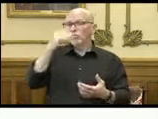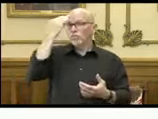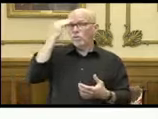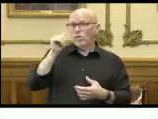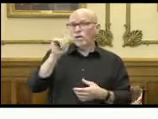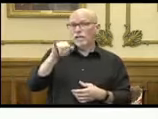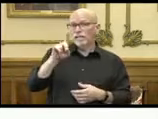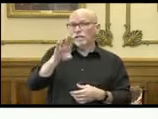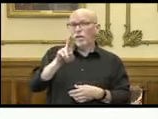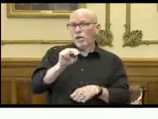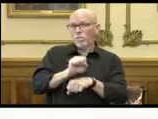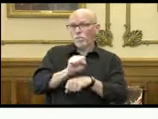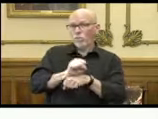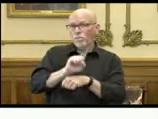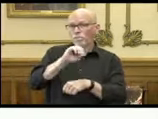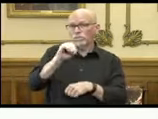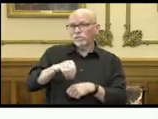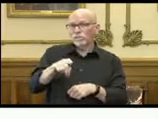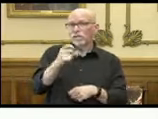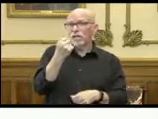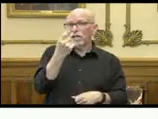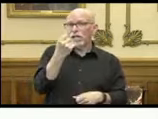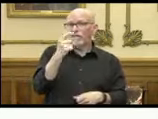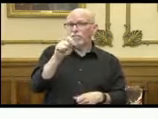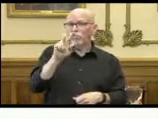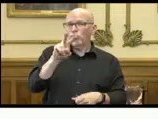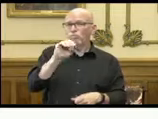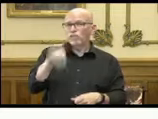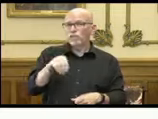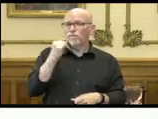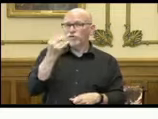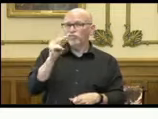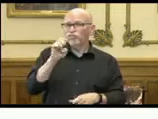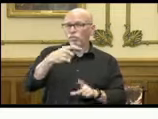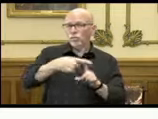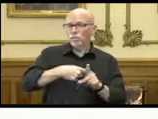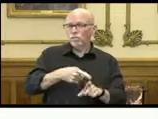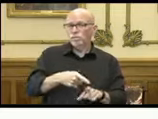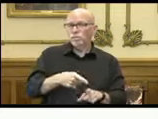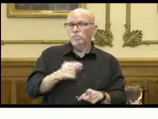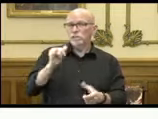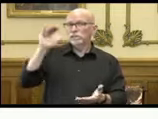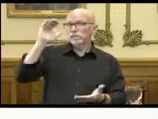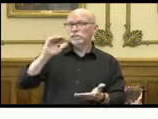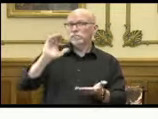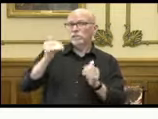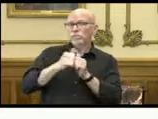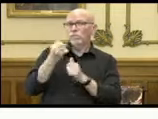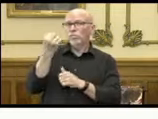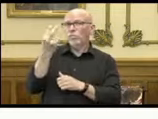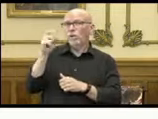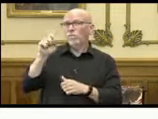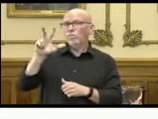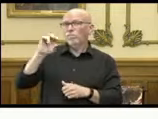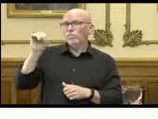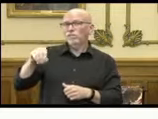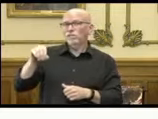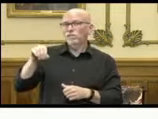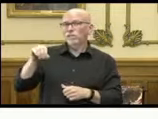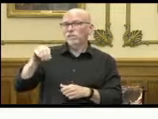Indiana's unemployment rate stands at 11.2 percent for June. That's down from 12.3 percent